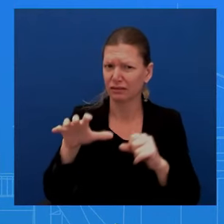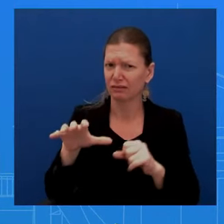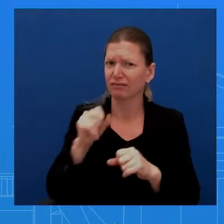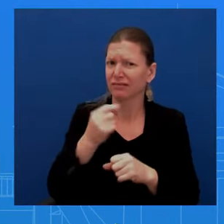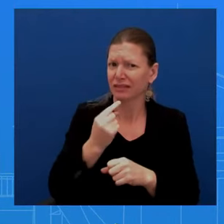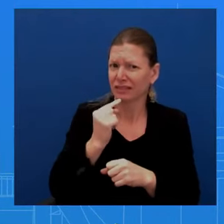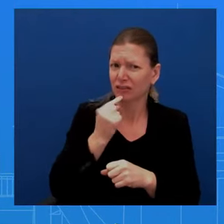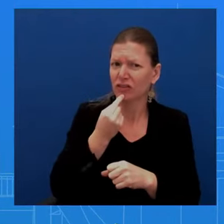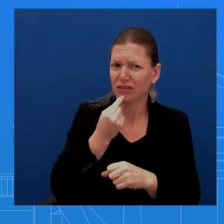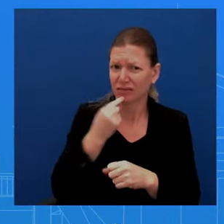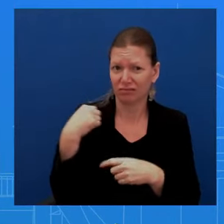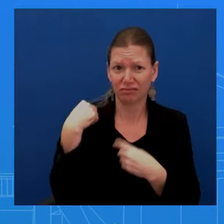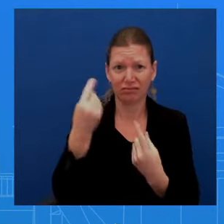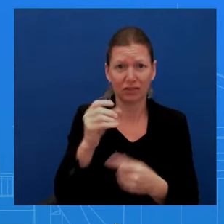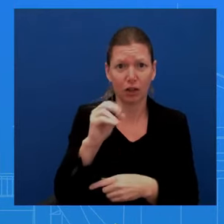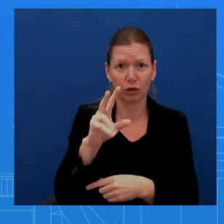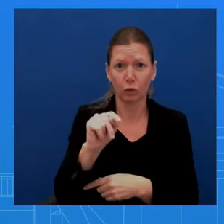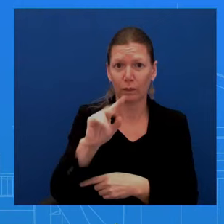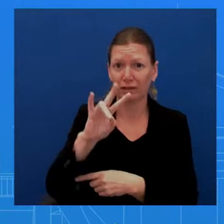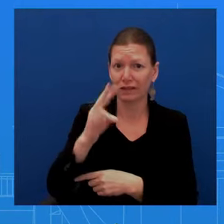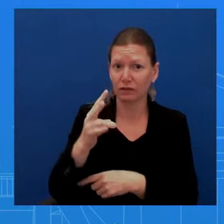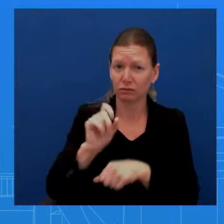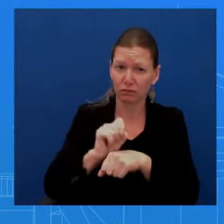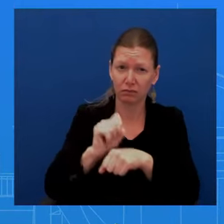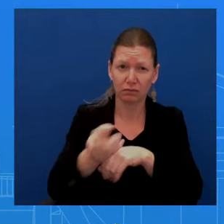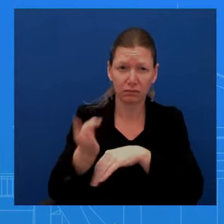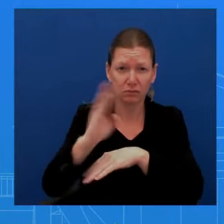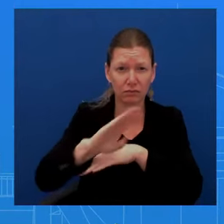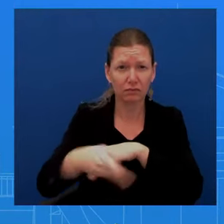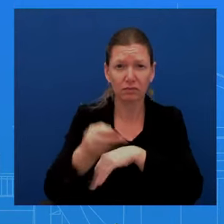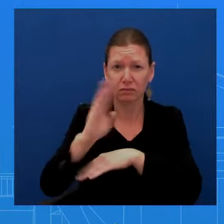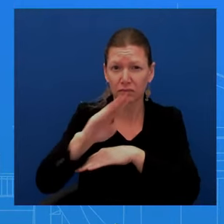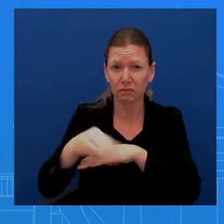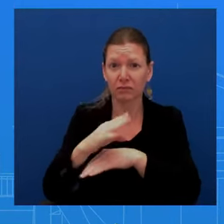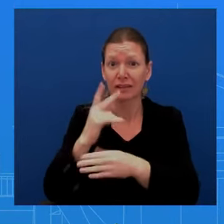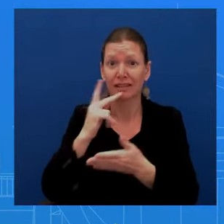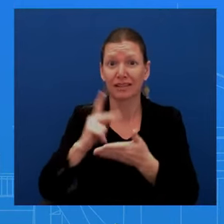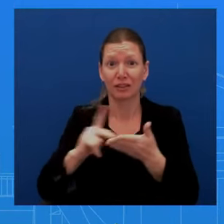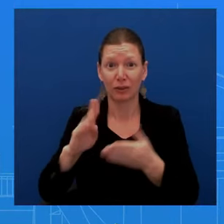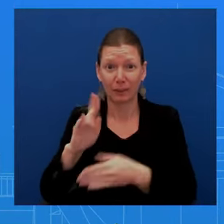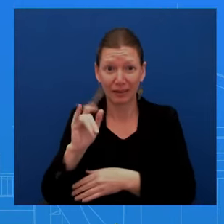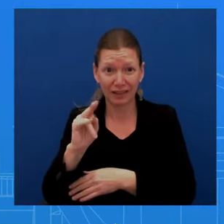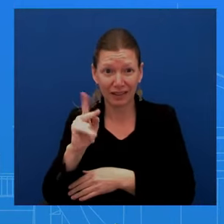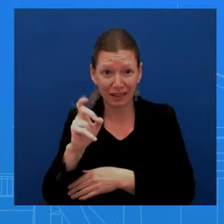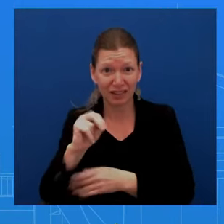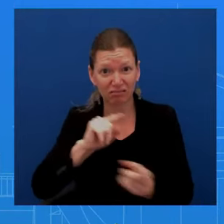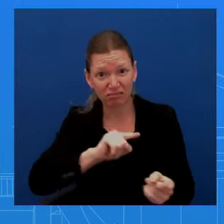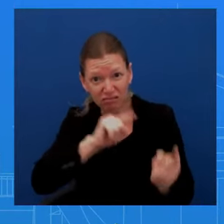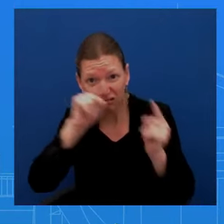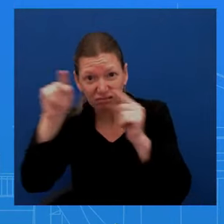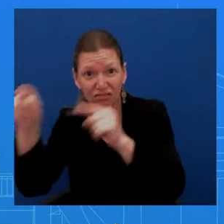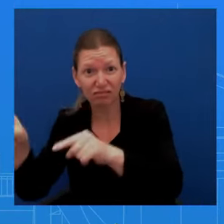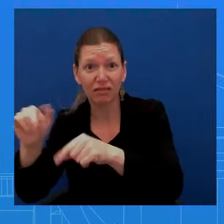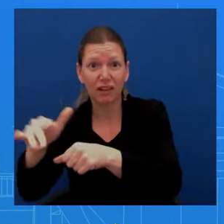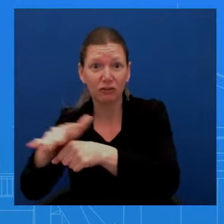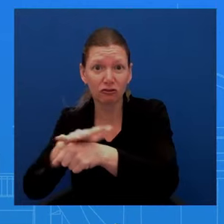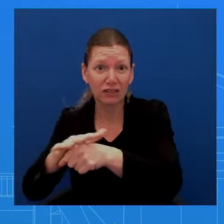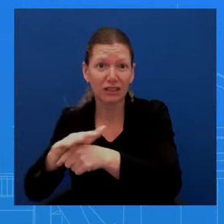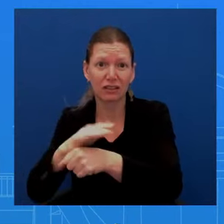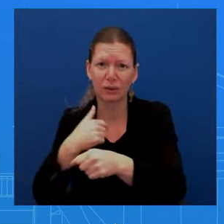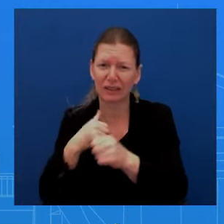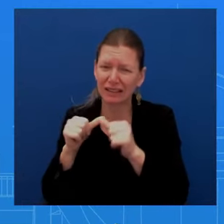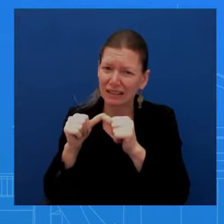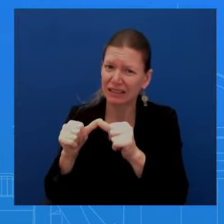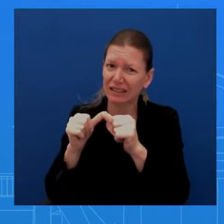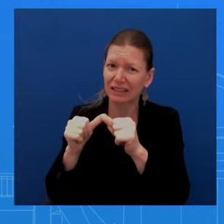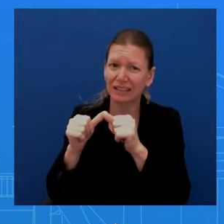was in the region. We're constantly having those diplomatic conversations to get hostages home to their friends, to their families and to their friends and others,